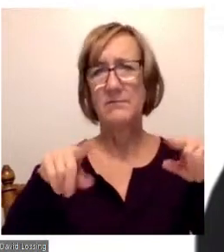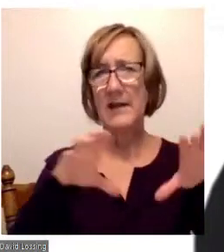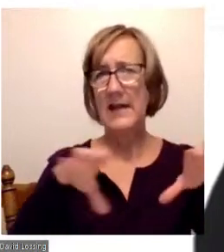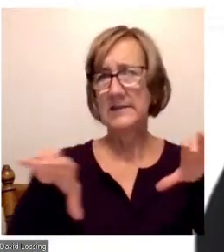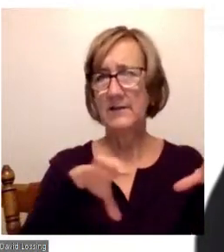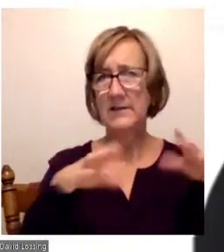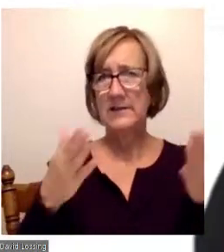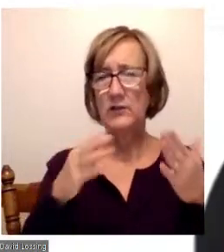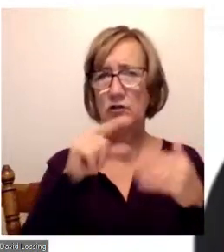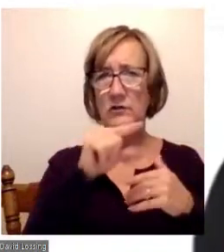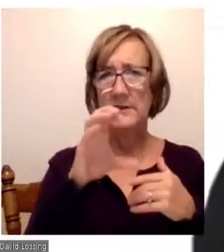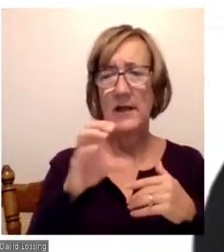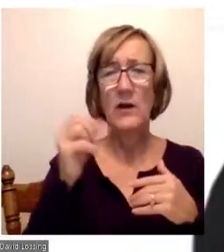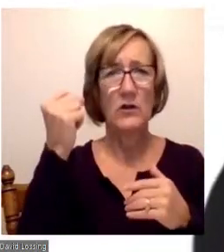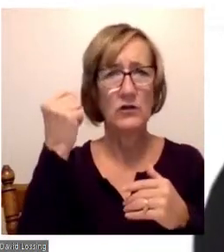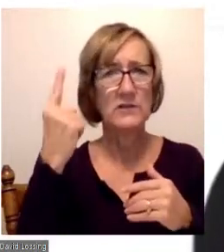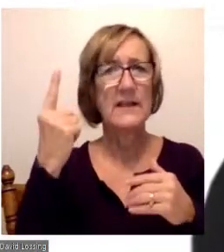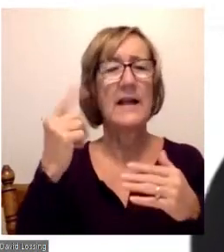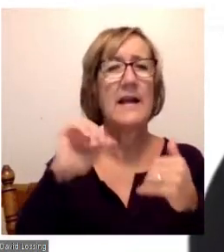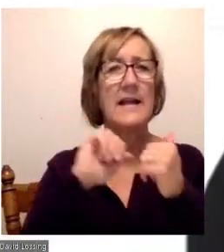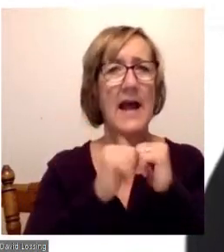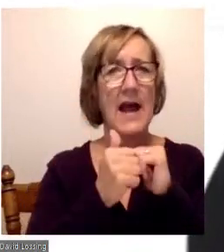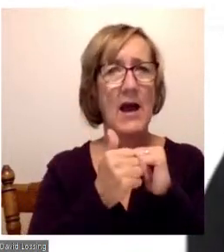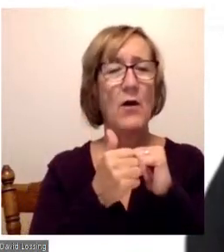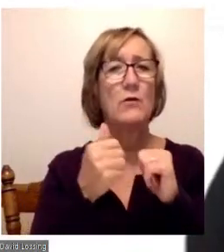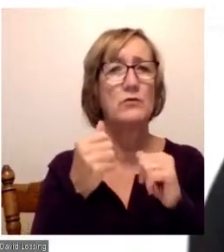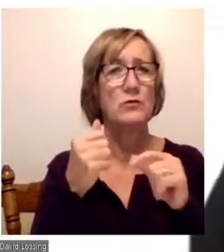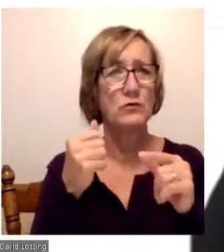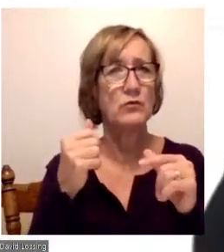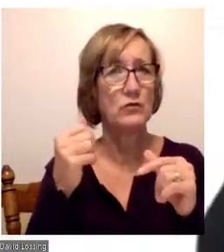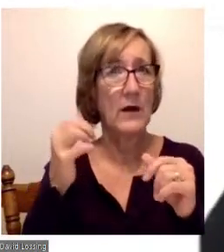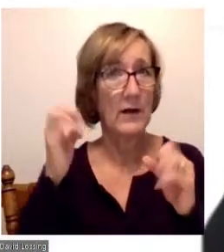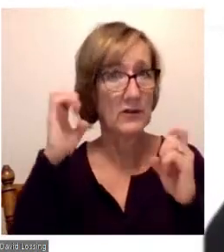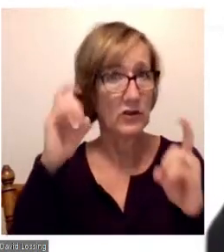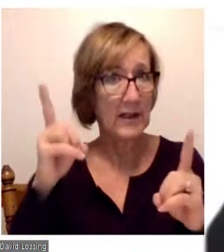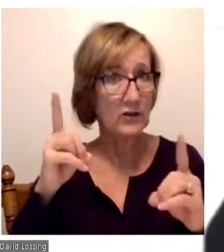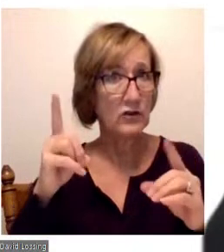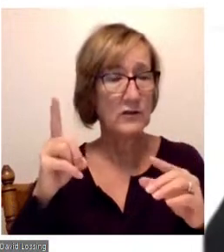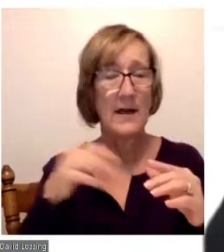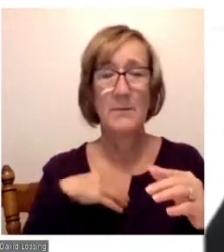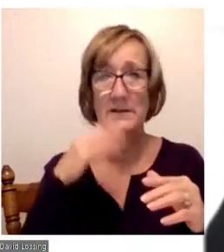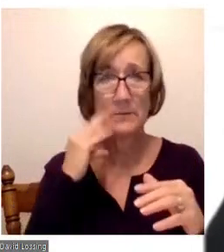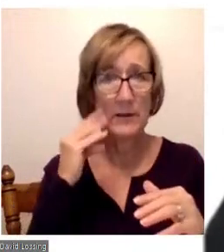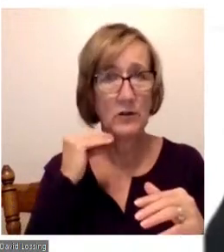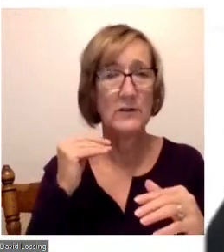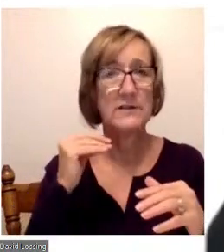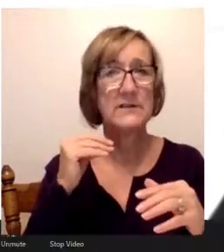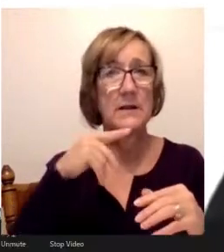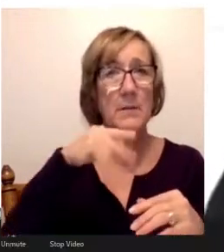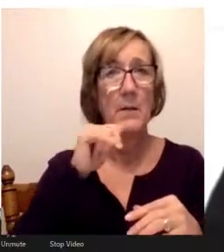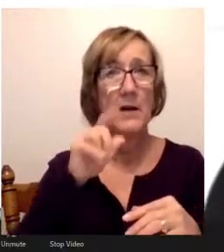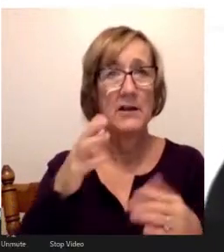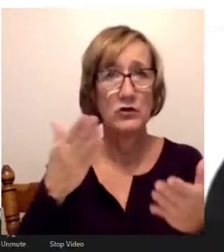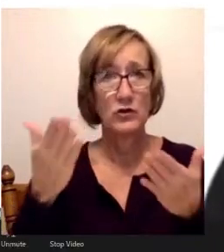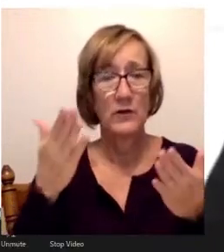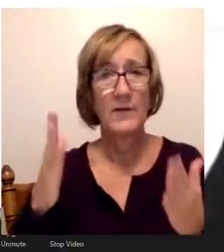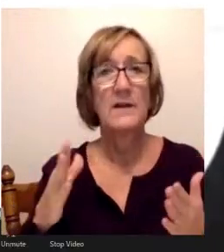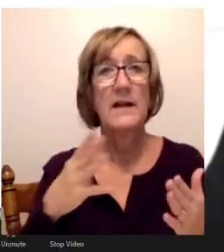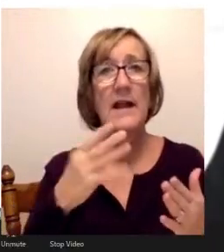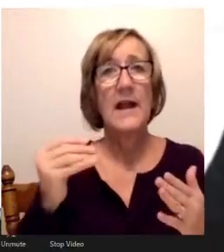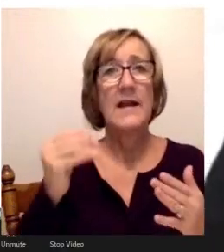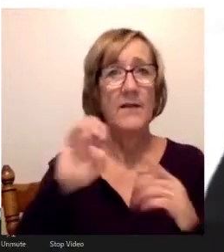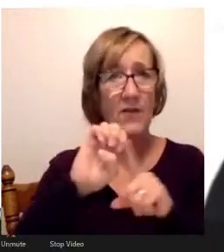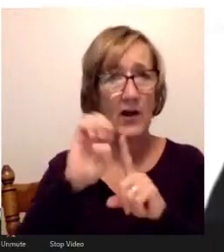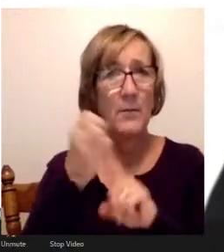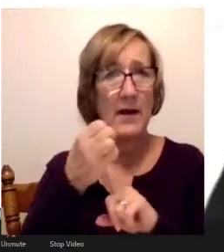County. I understand higher education like the back of my hand. I'm an experienced public servant and an environmental steward on top of all that.